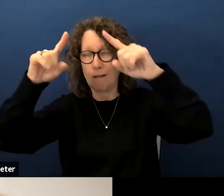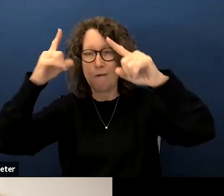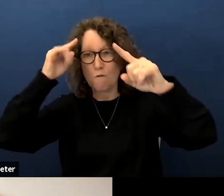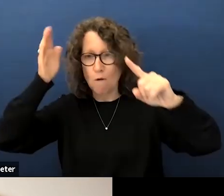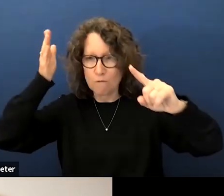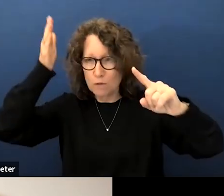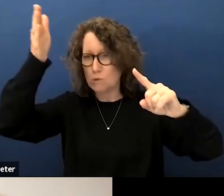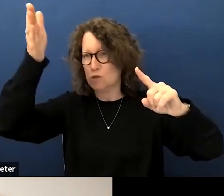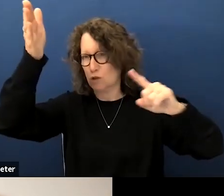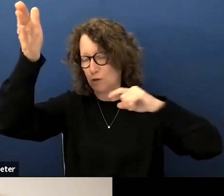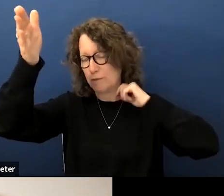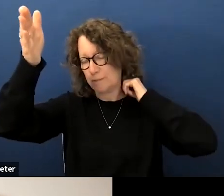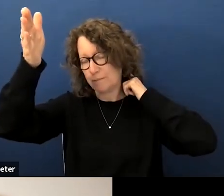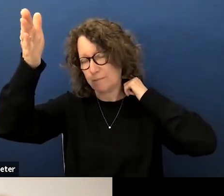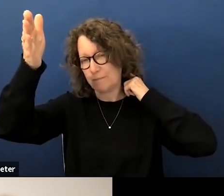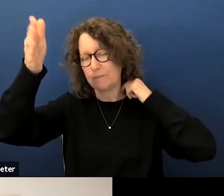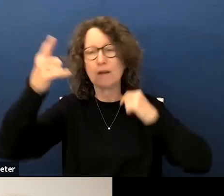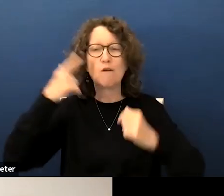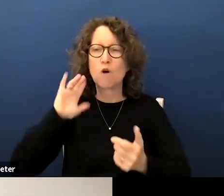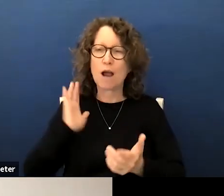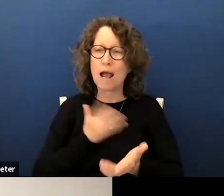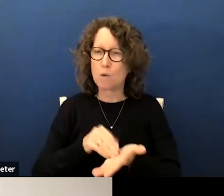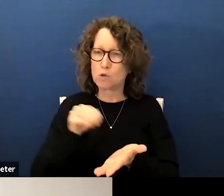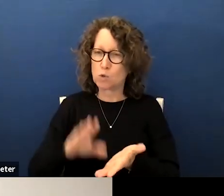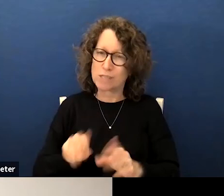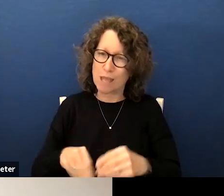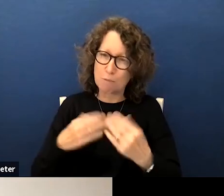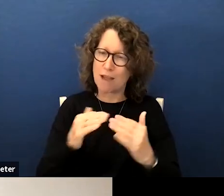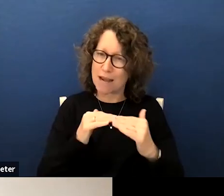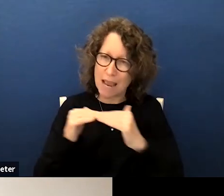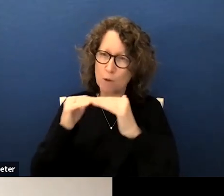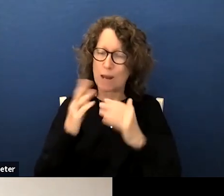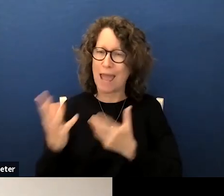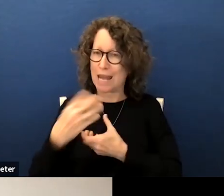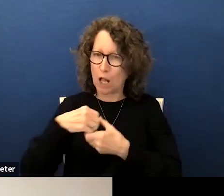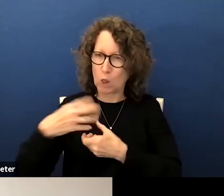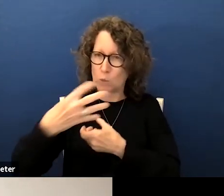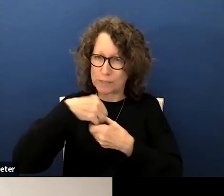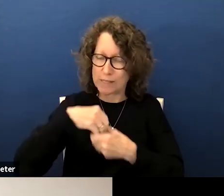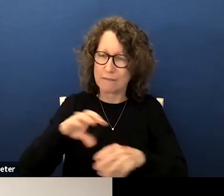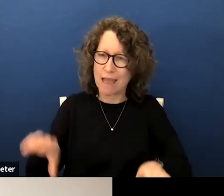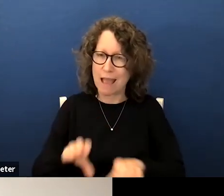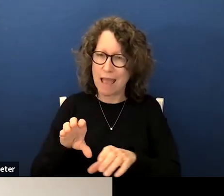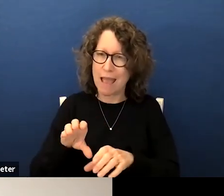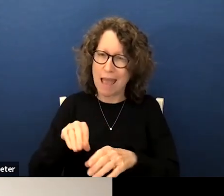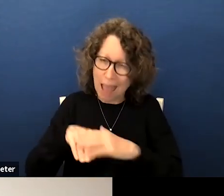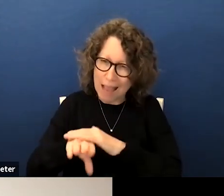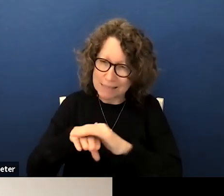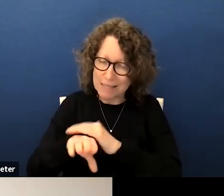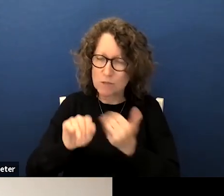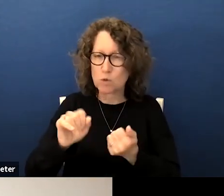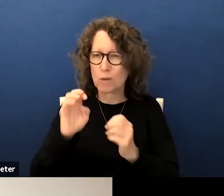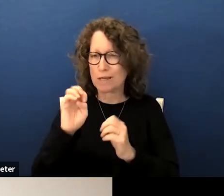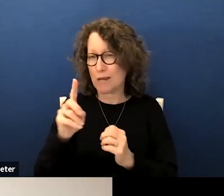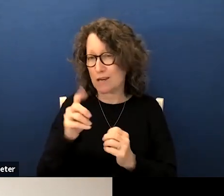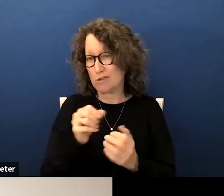future the for our students that provides equitable and inclusive access to educational opportunities